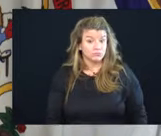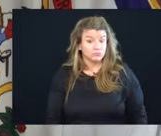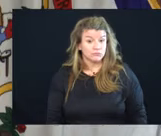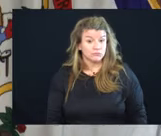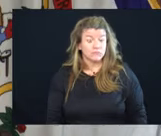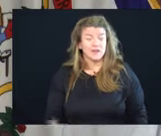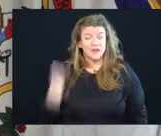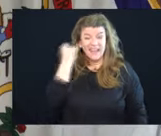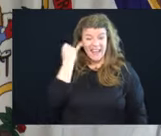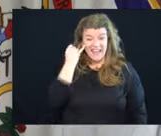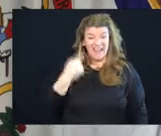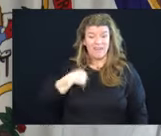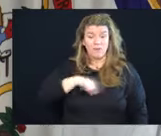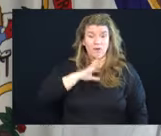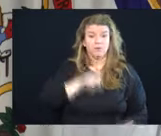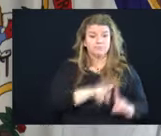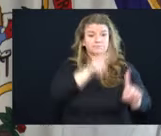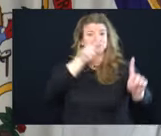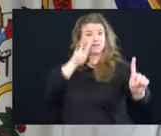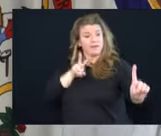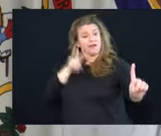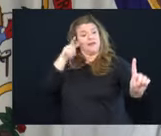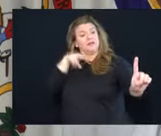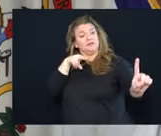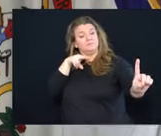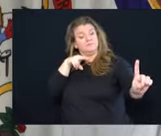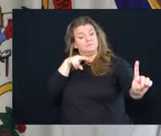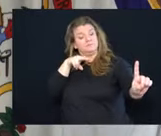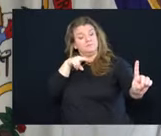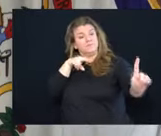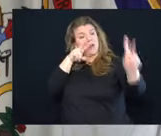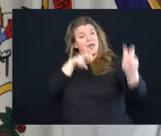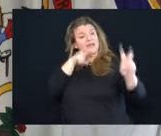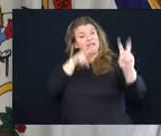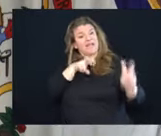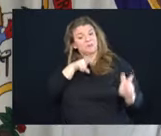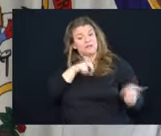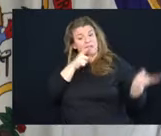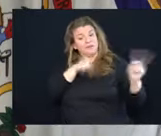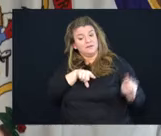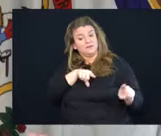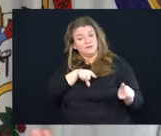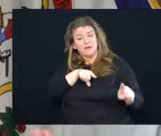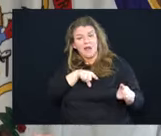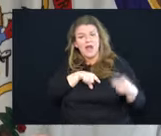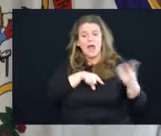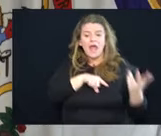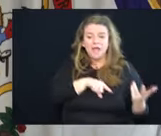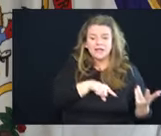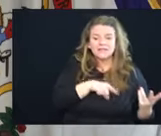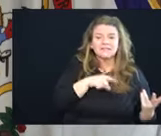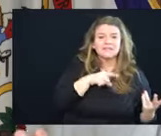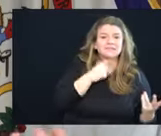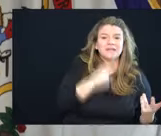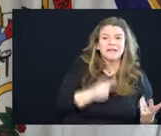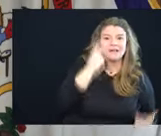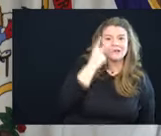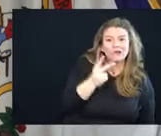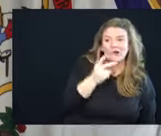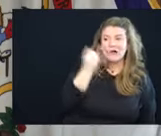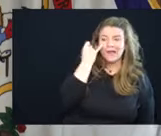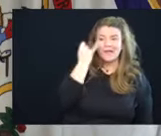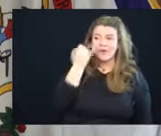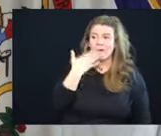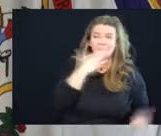If we'll step back from it and assess it, and we'll say, well, let's just look at if it went really